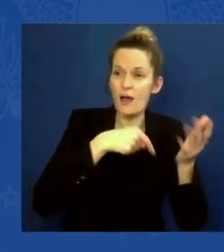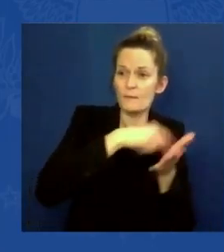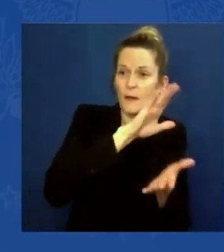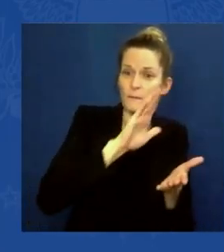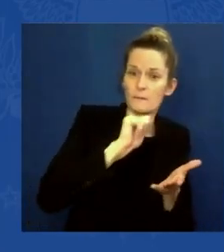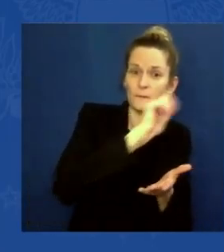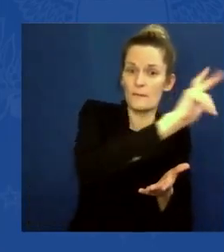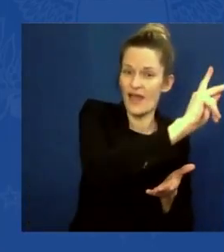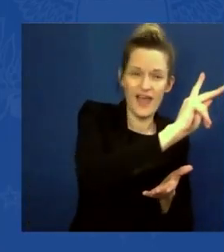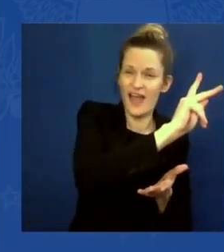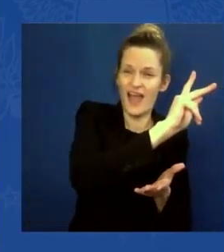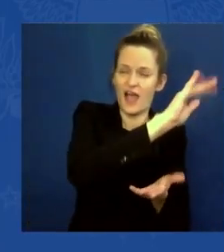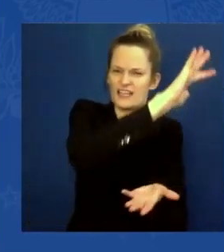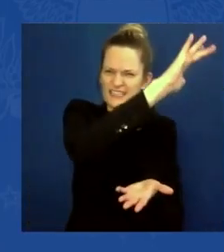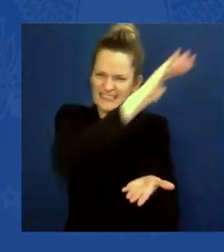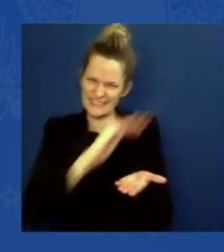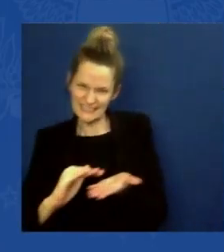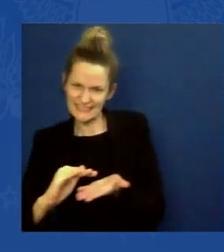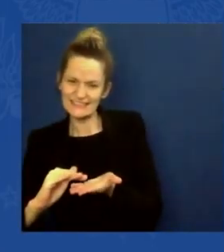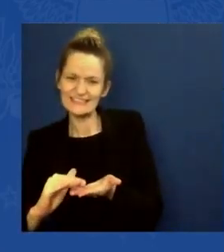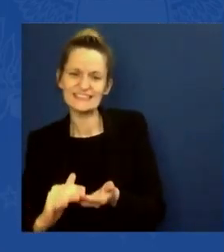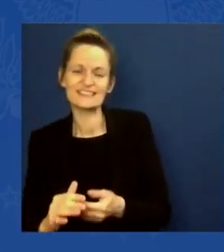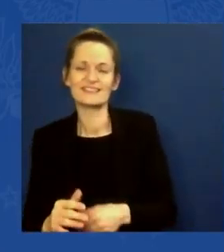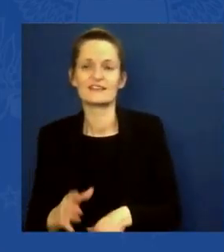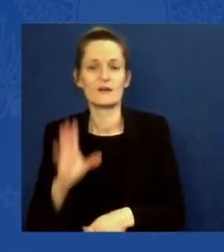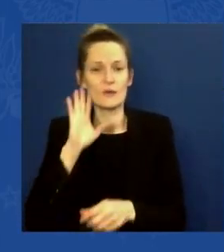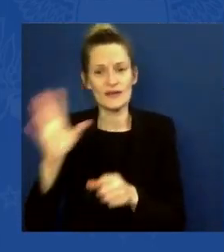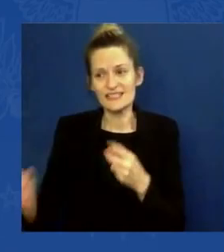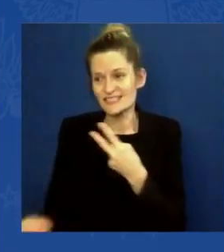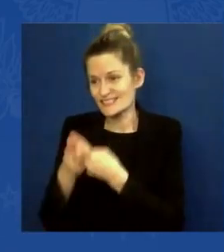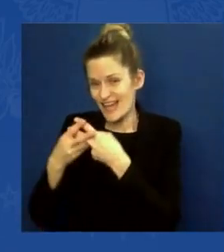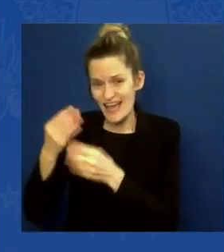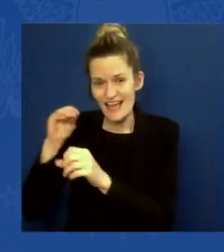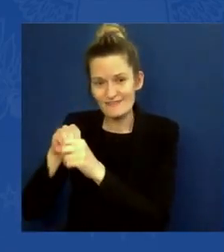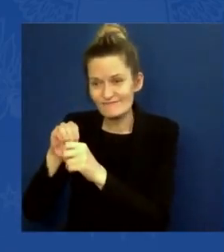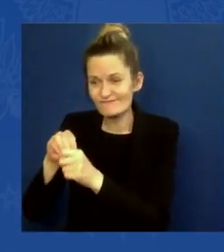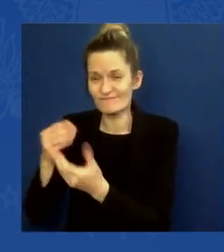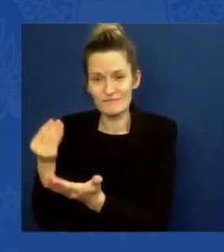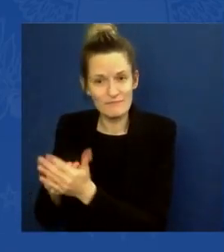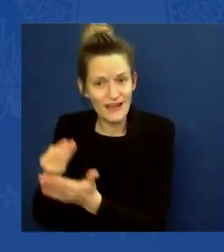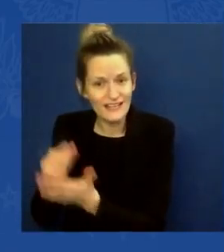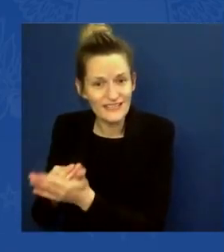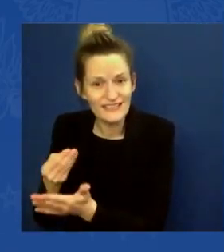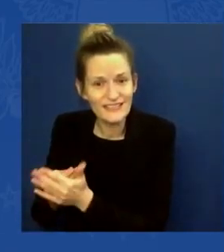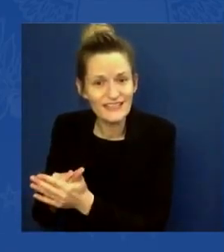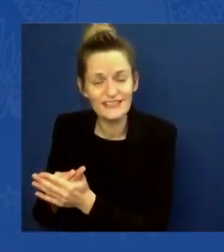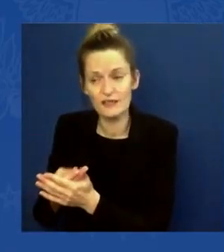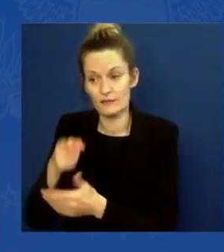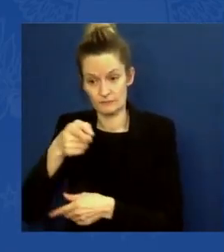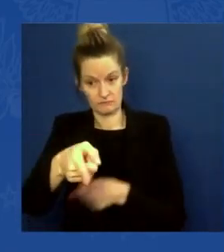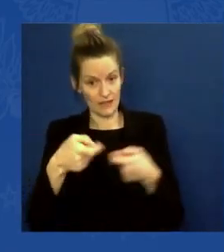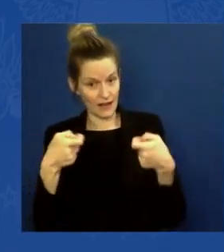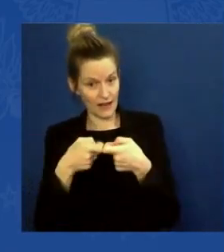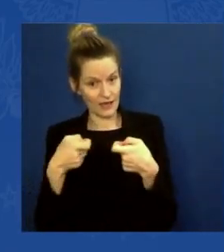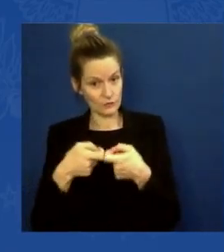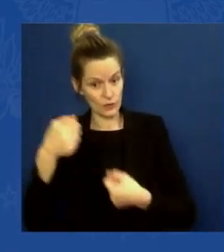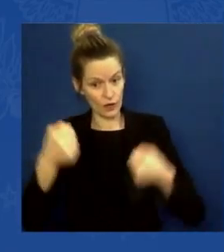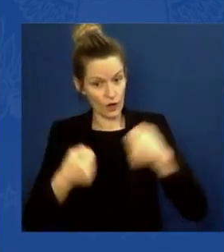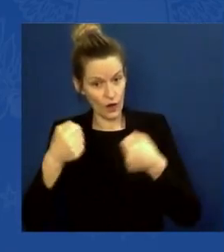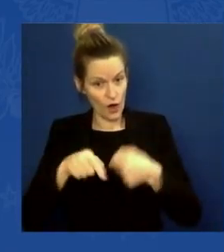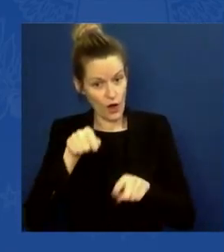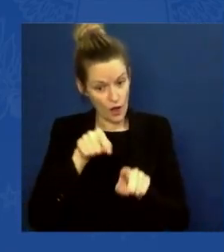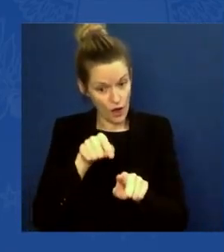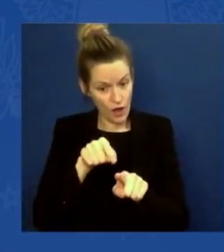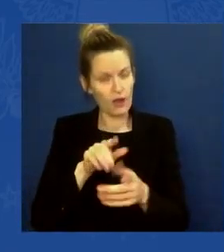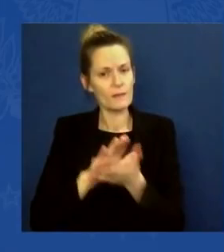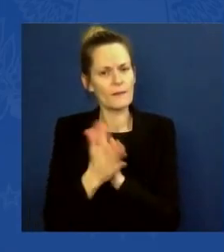for an electric vehicle like a Ford F-150. By the way, zero to 60 in 4.1. That's a different one. Help us reach